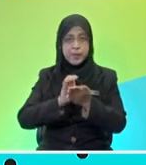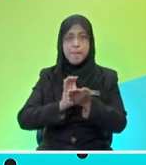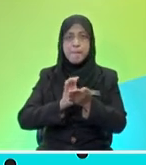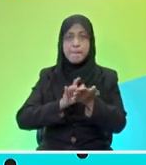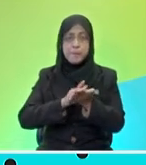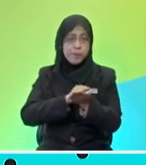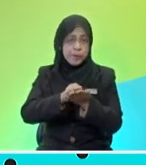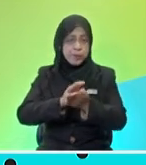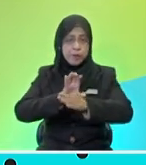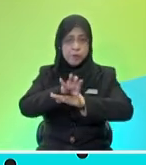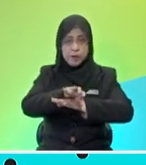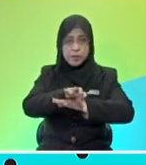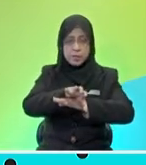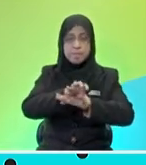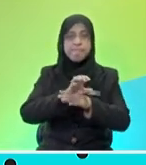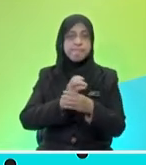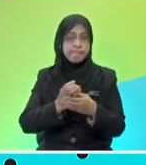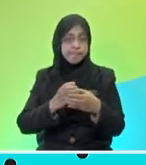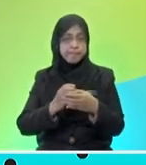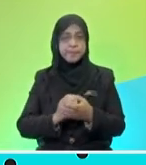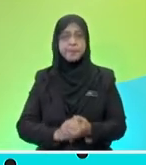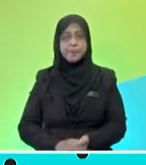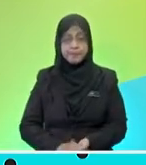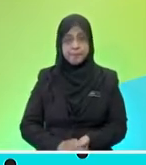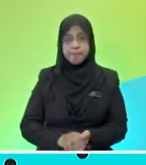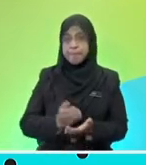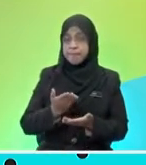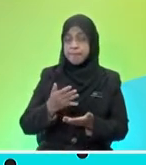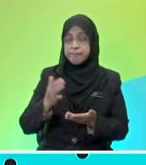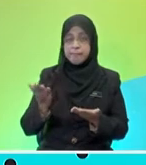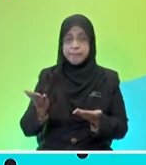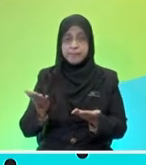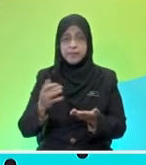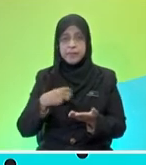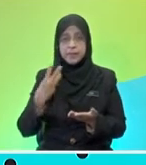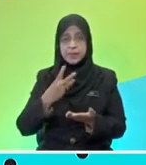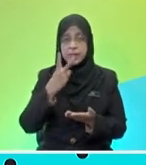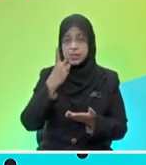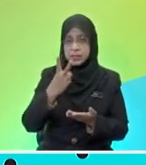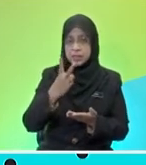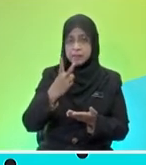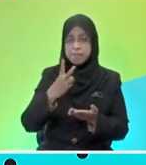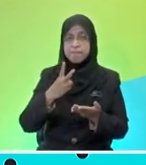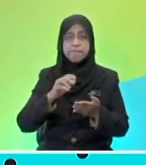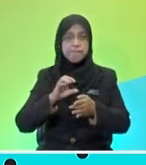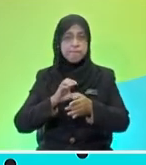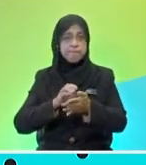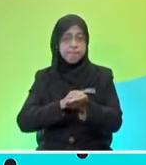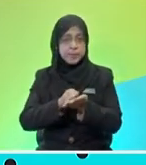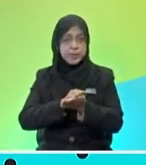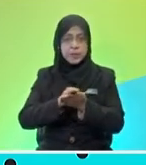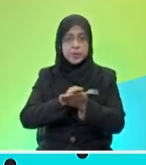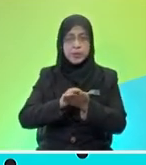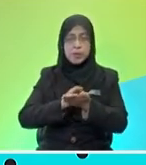occurs. Alright? And then, as you can see here, frictional force is always applied